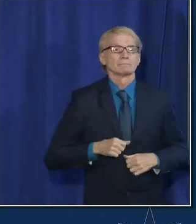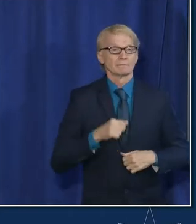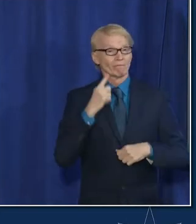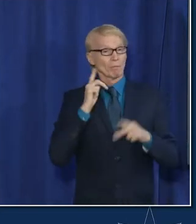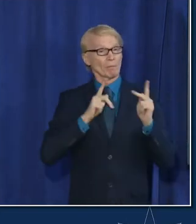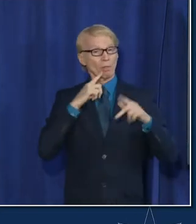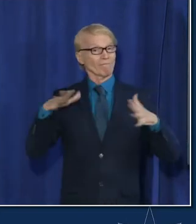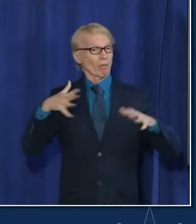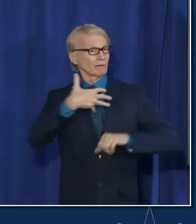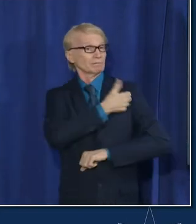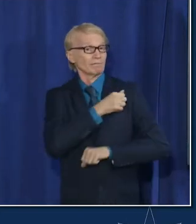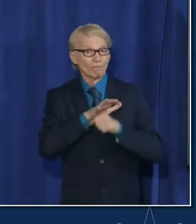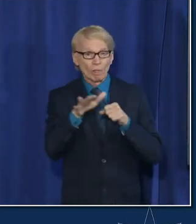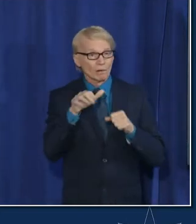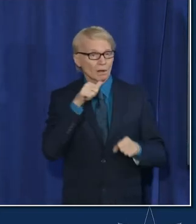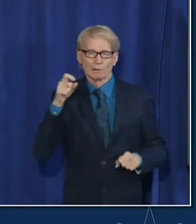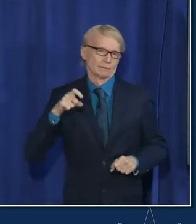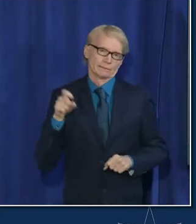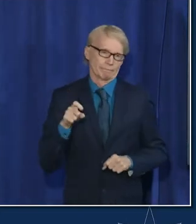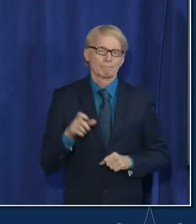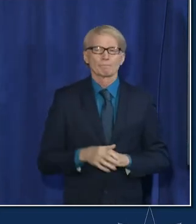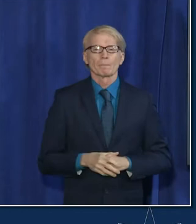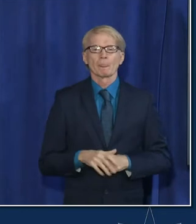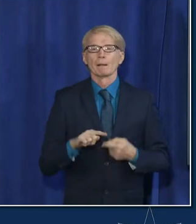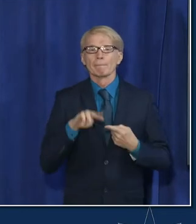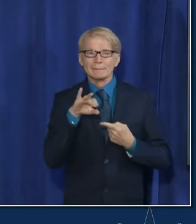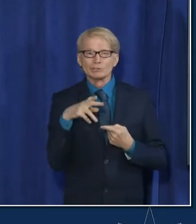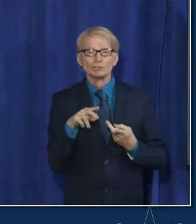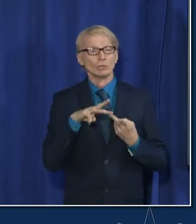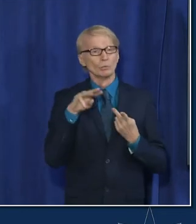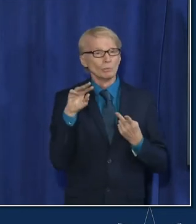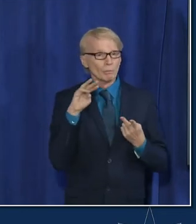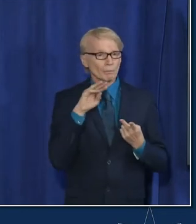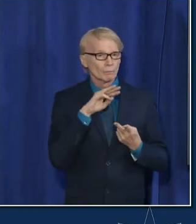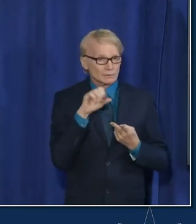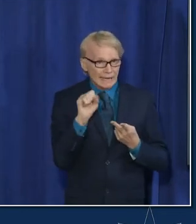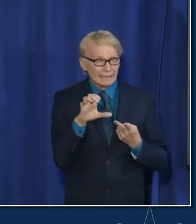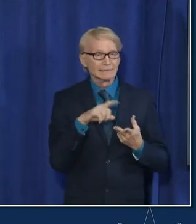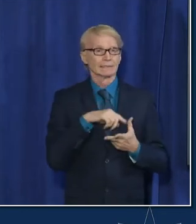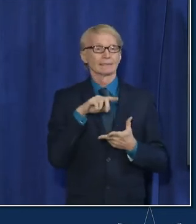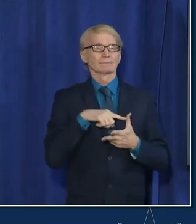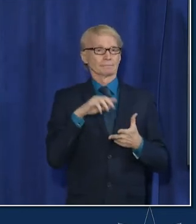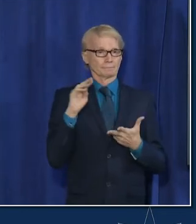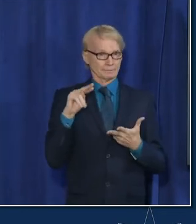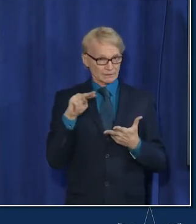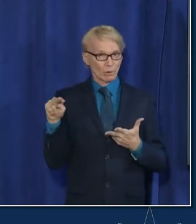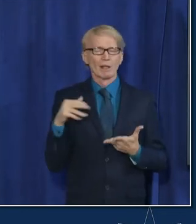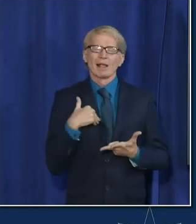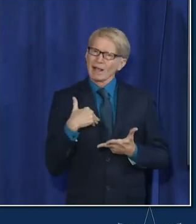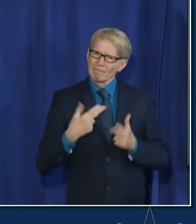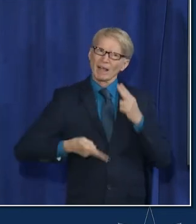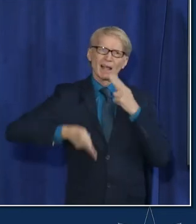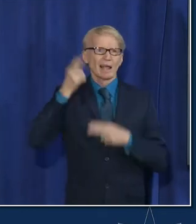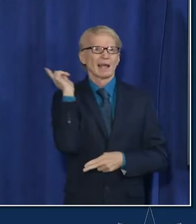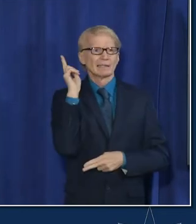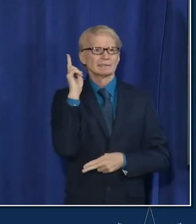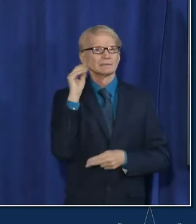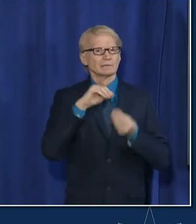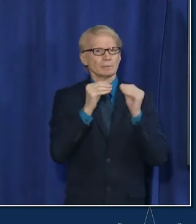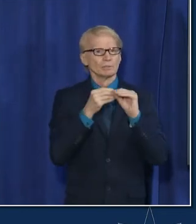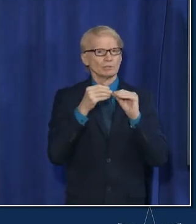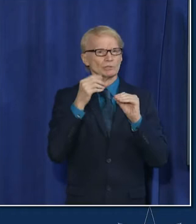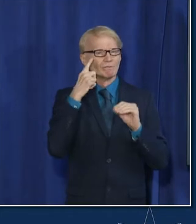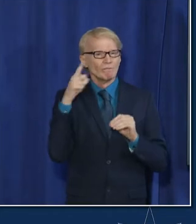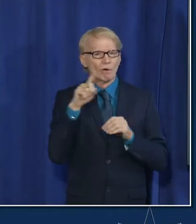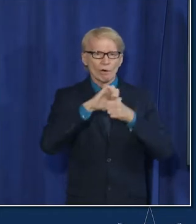travelers I do want to note that Michigan Minnesota and Wisconsin currently have the highest rates of COVID-19 in the country per